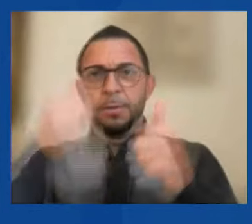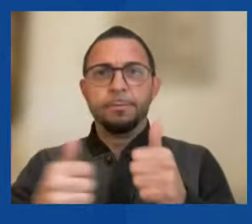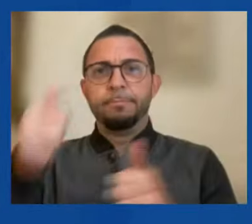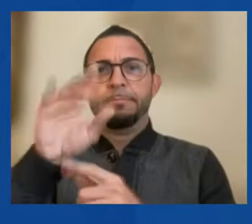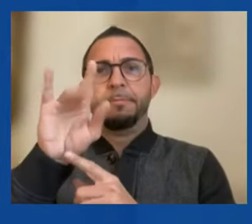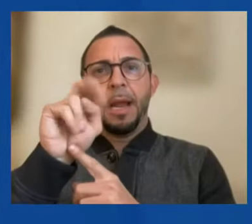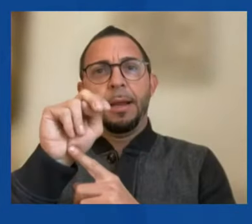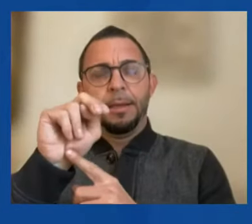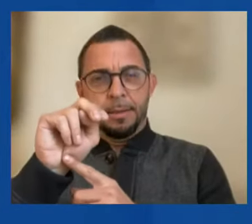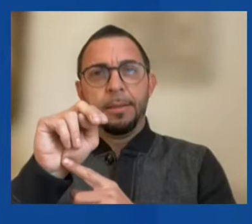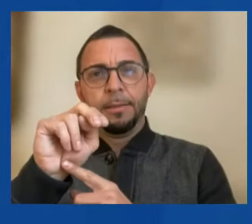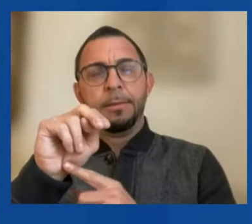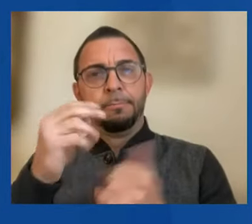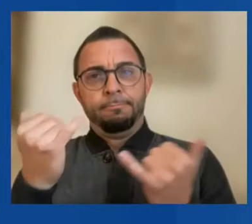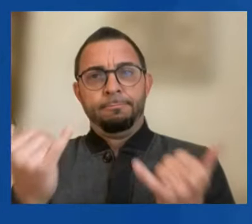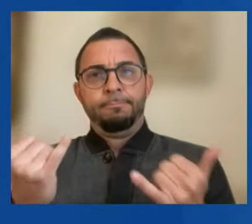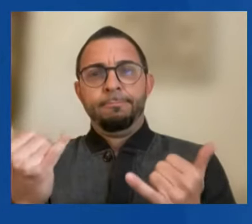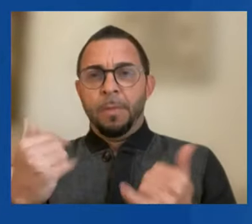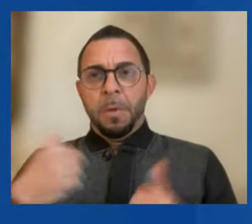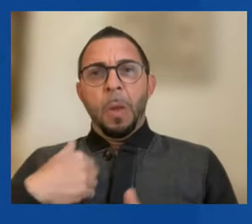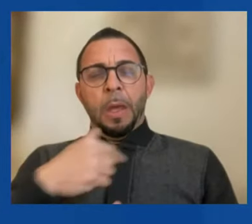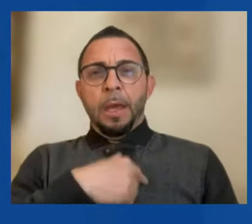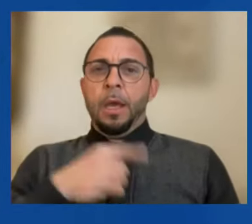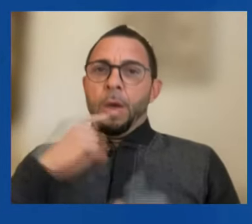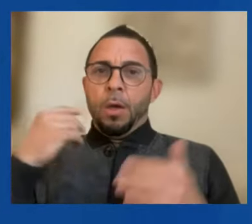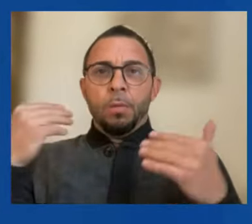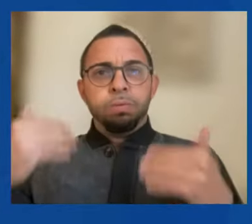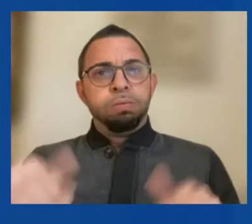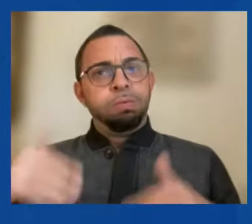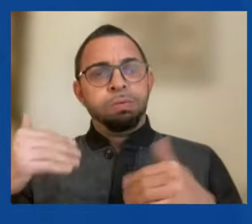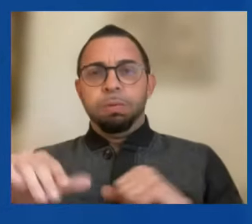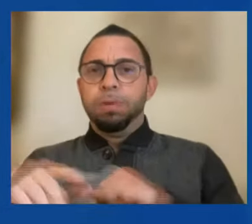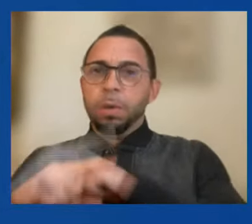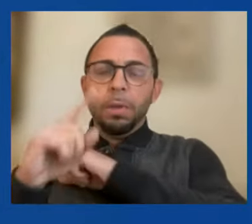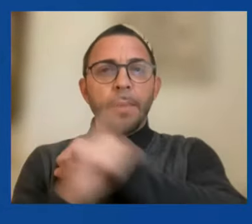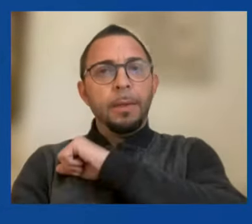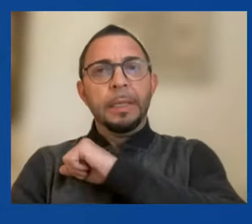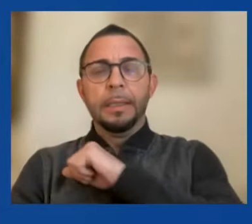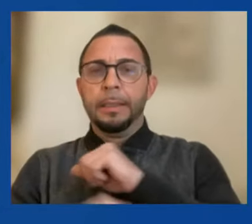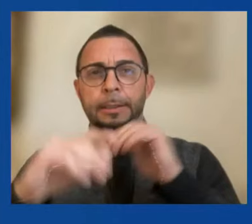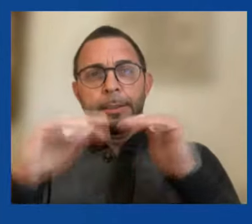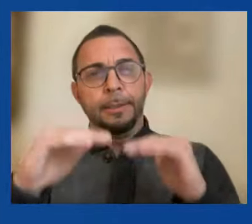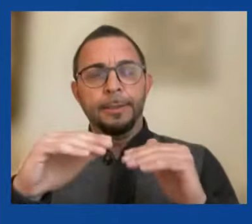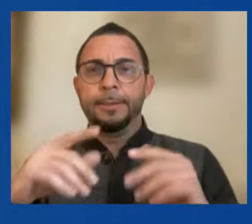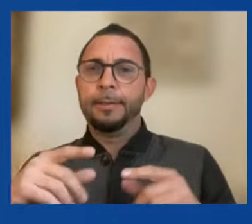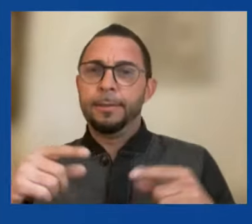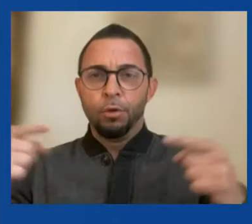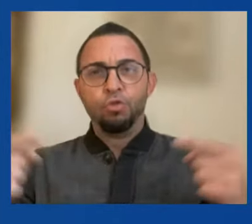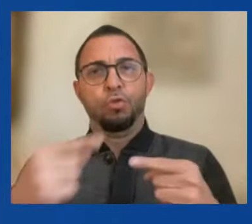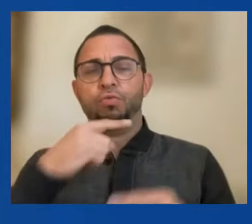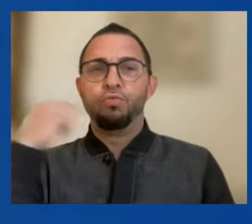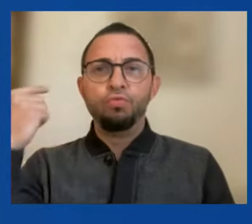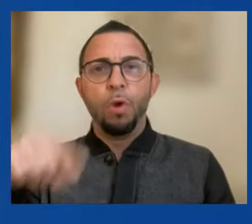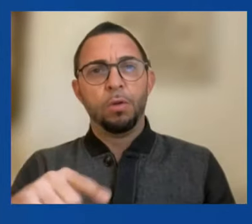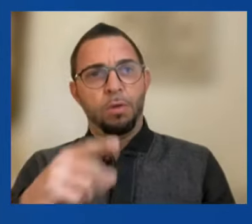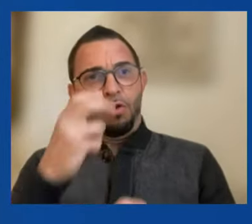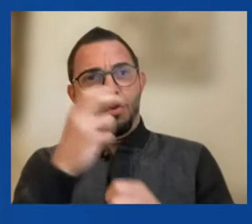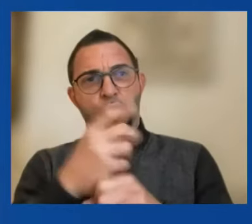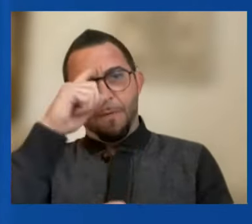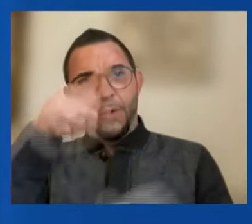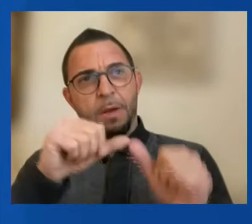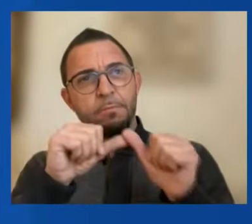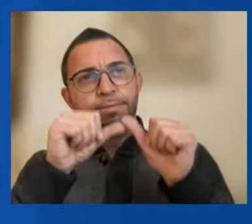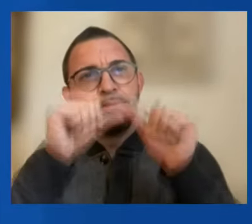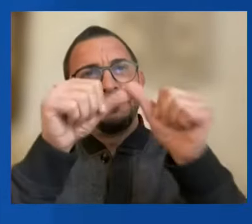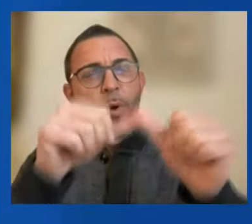us to impose significant costs on Russia, degrading its ability to prosecute this war and to